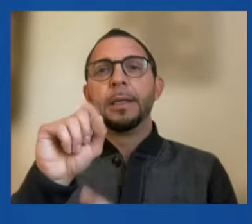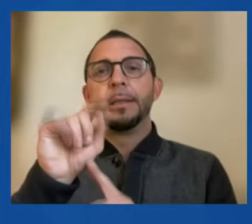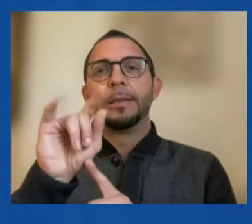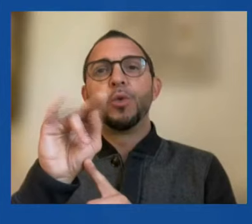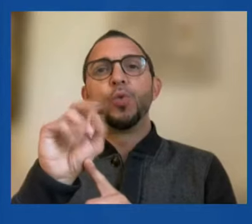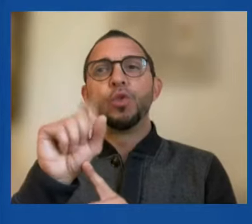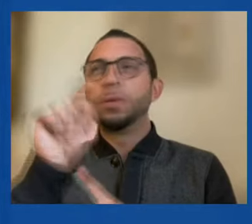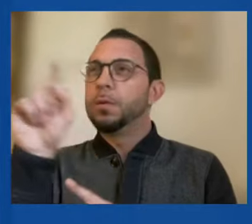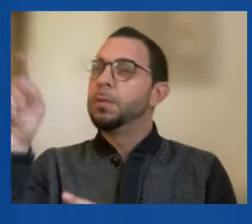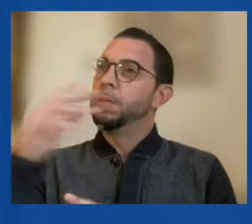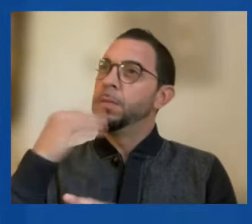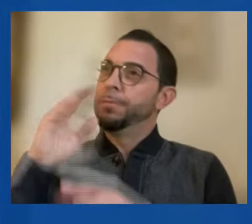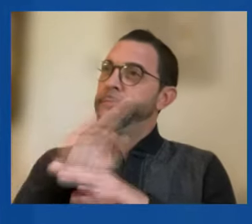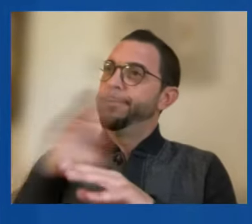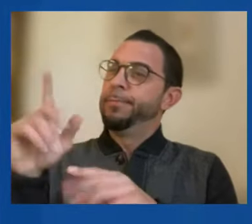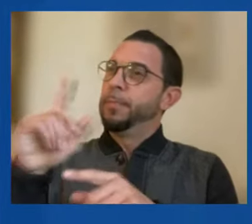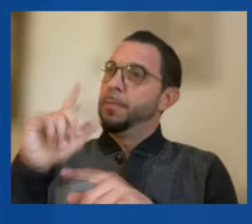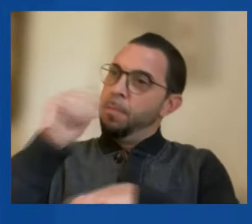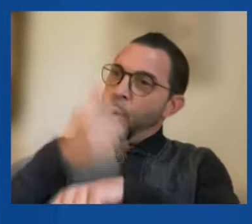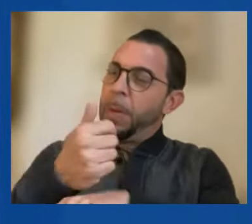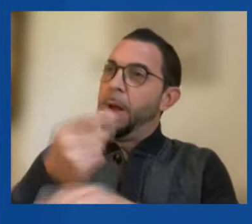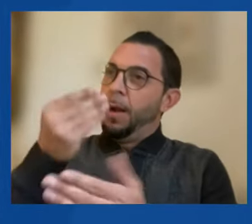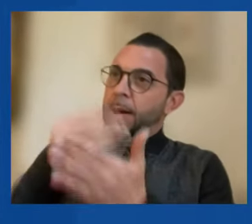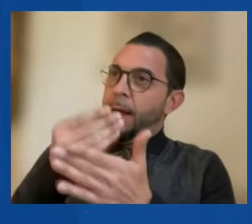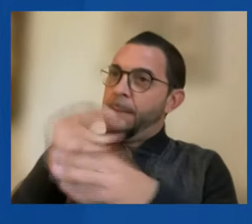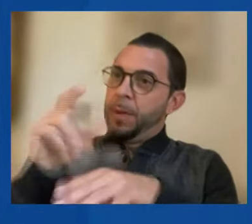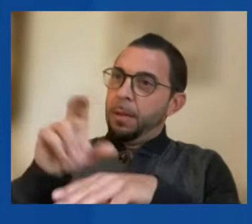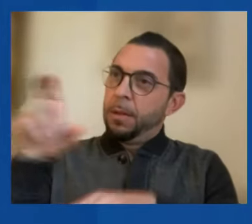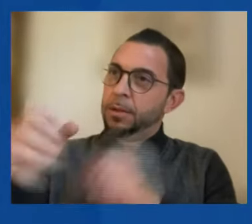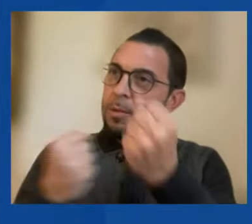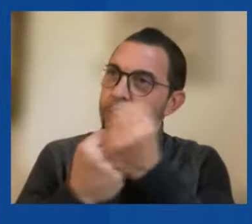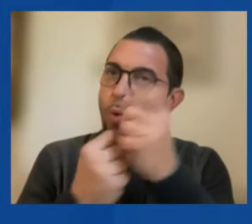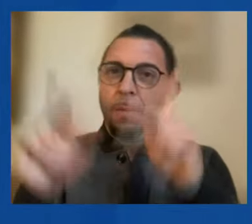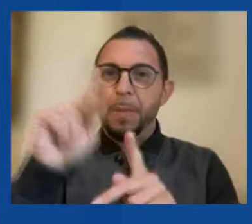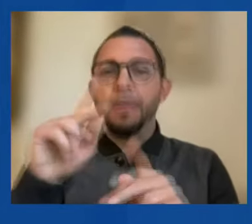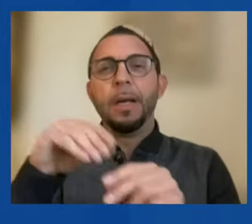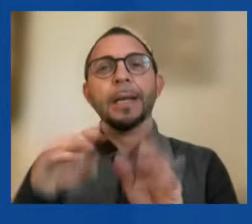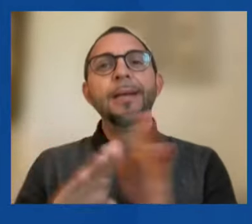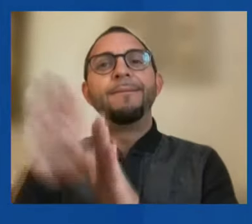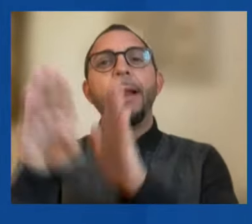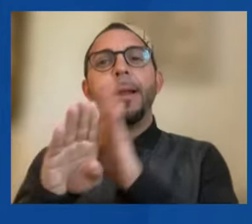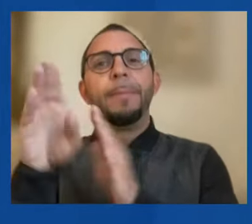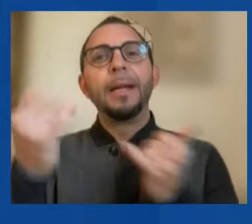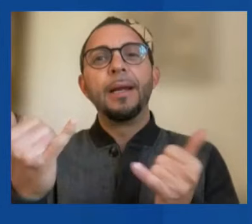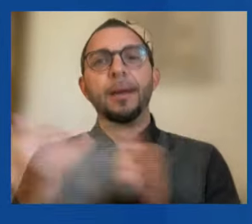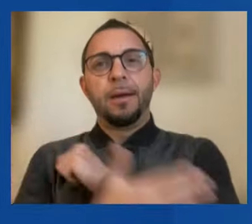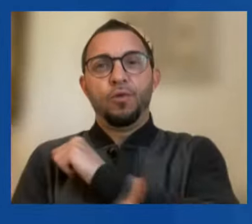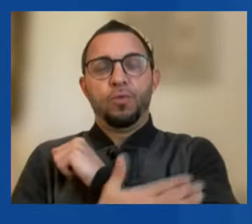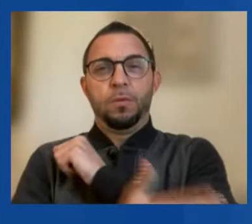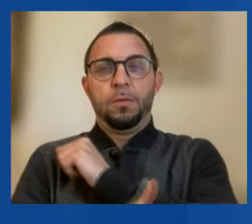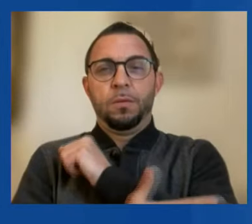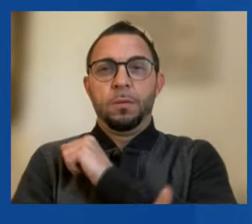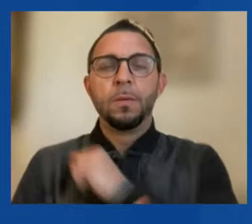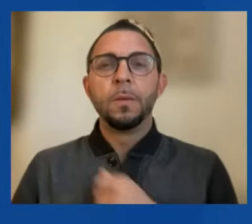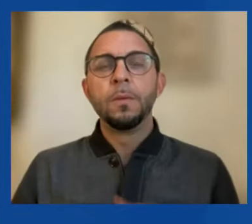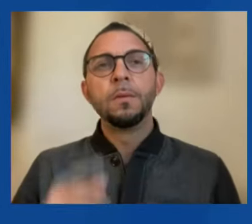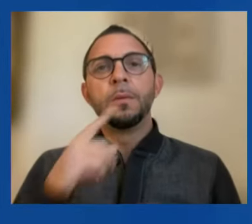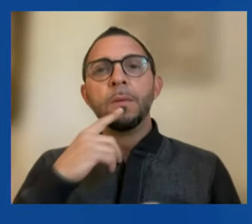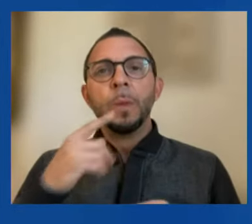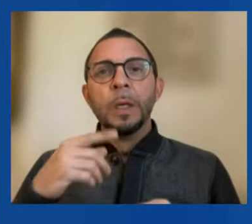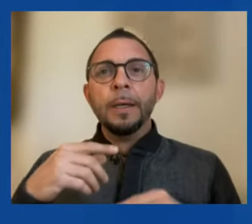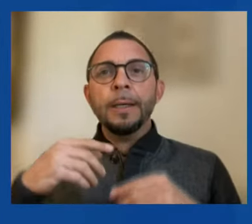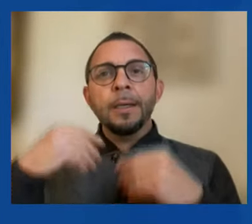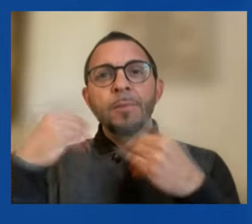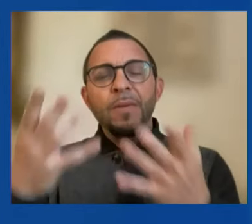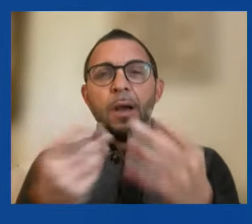capital in support of people in developing countries. We've made great efforts to provide funding to